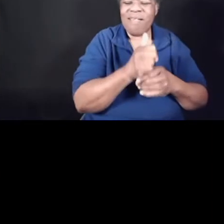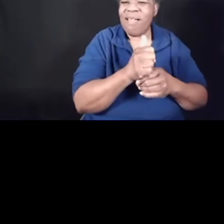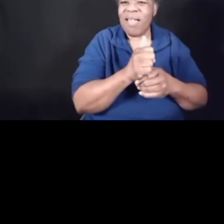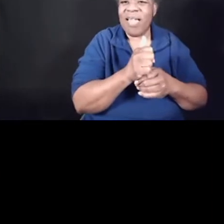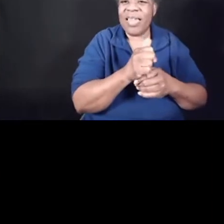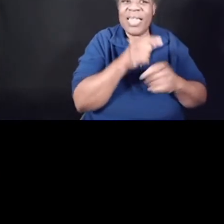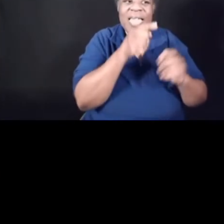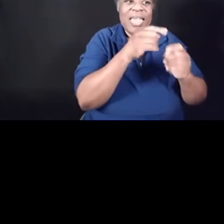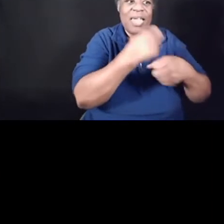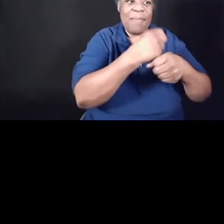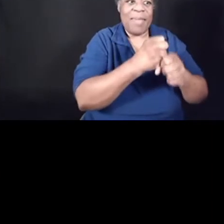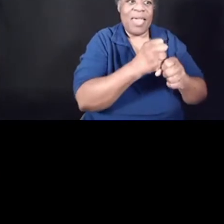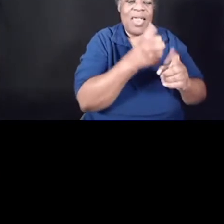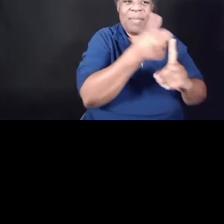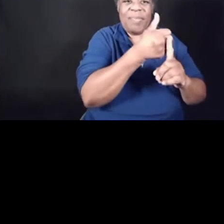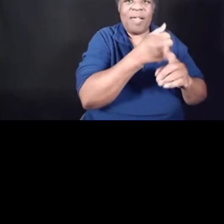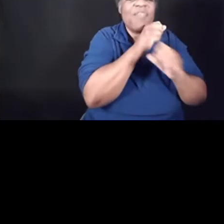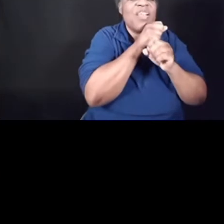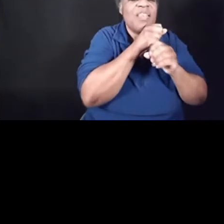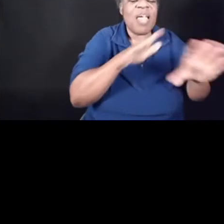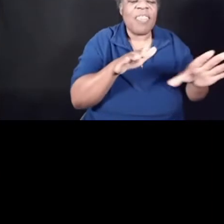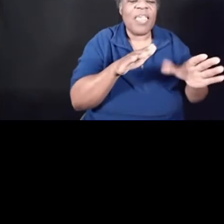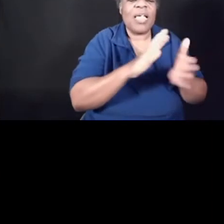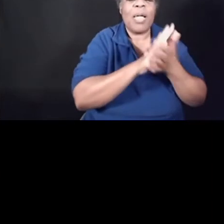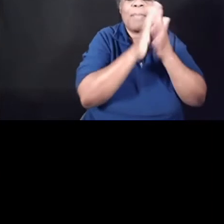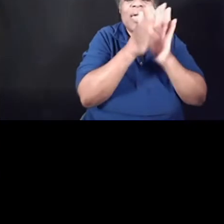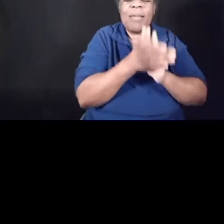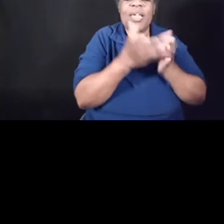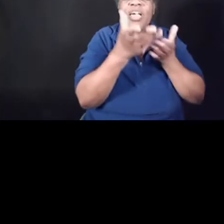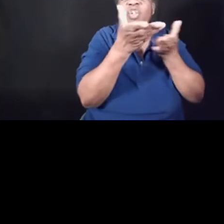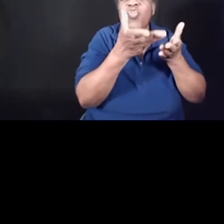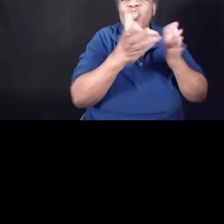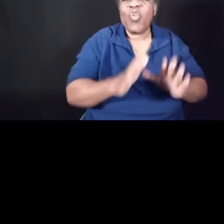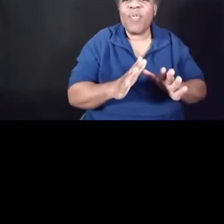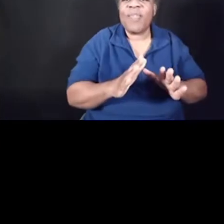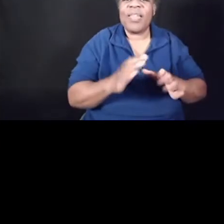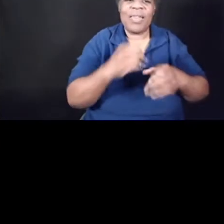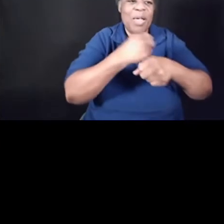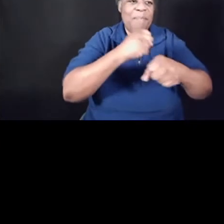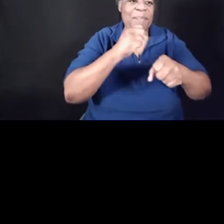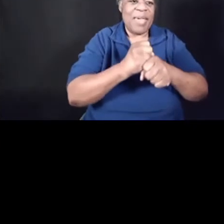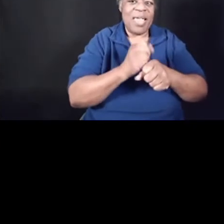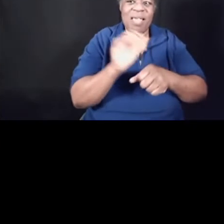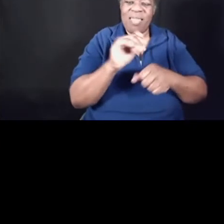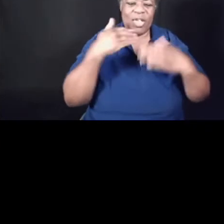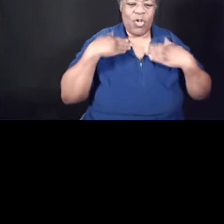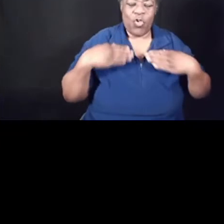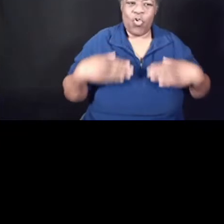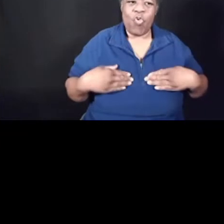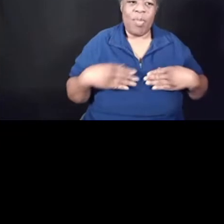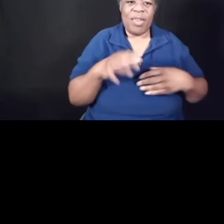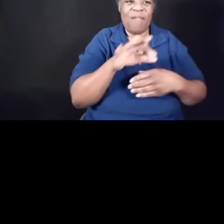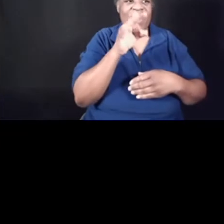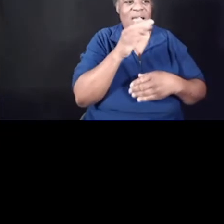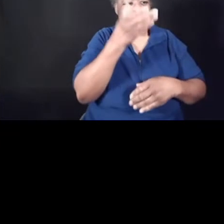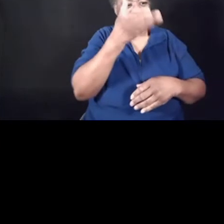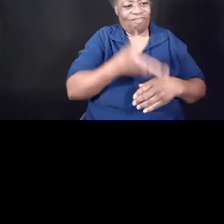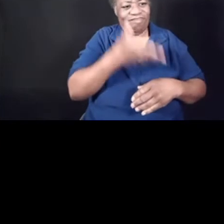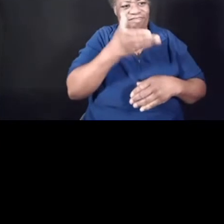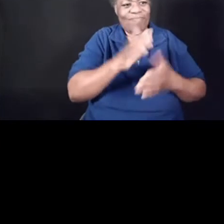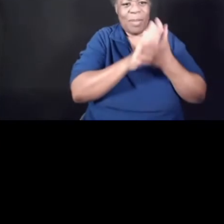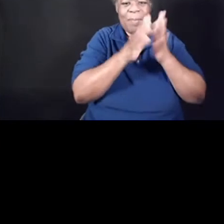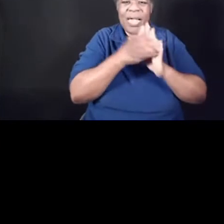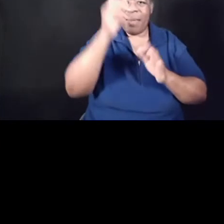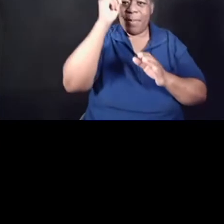nothing by taking on the very nature of a servant, being made in human likeness. And being found in appearance as a man, he humbled himself by